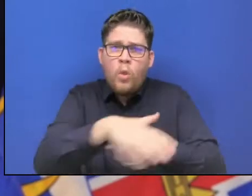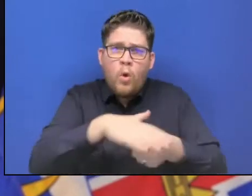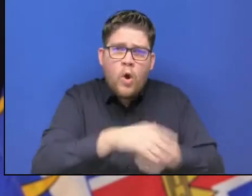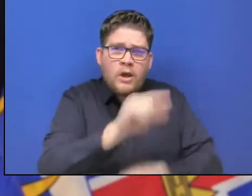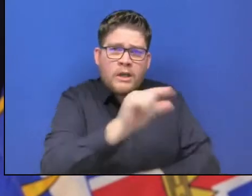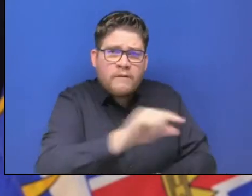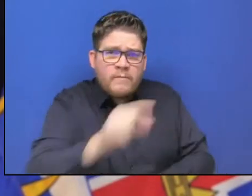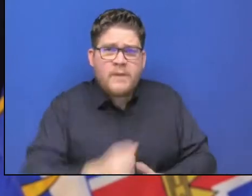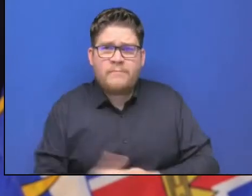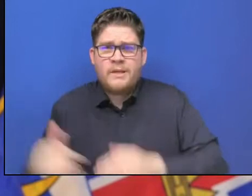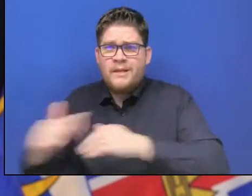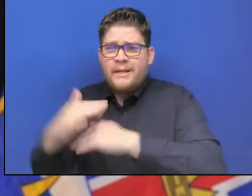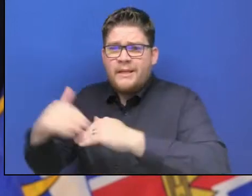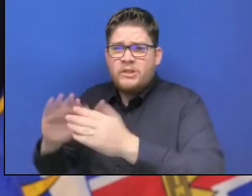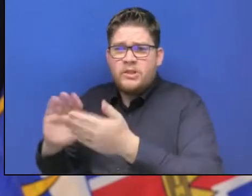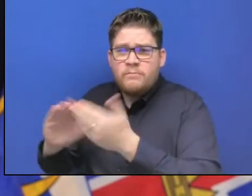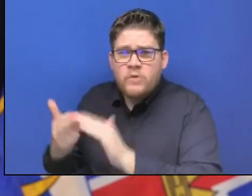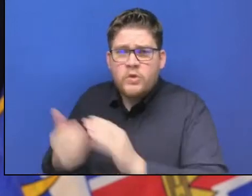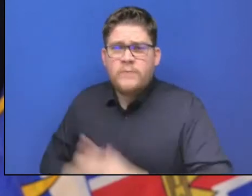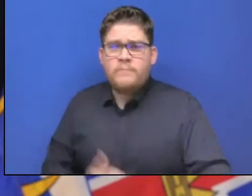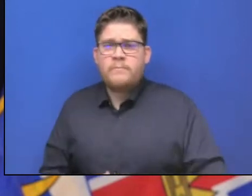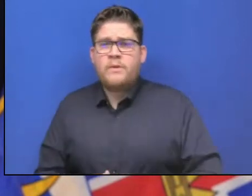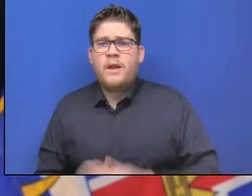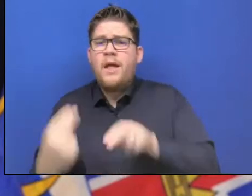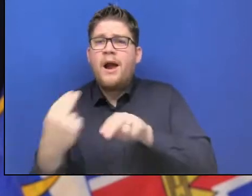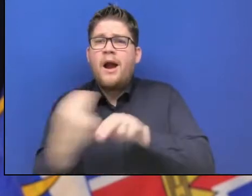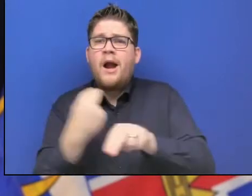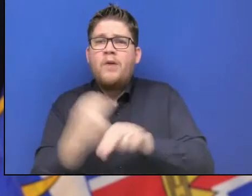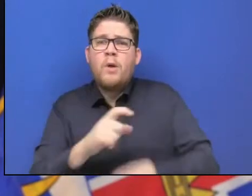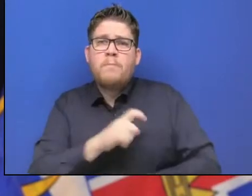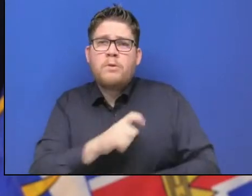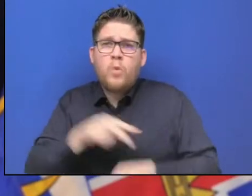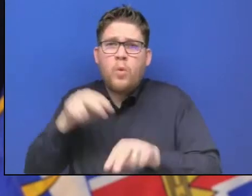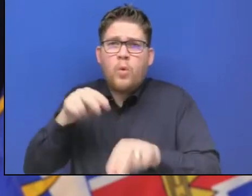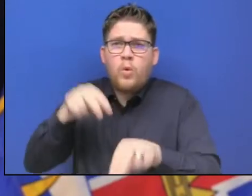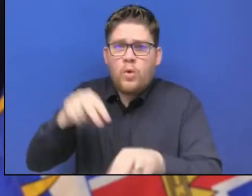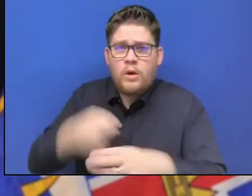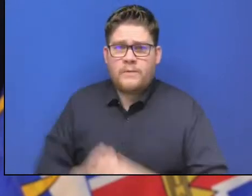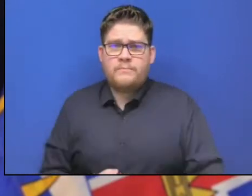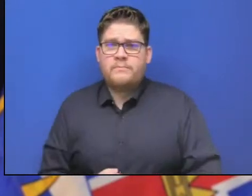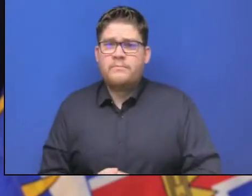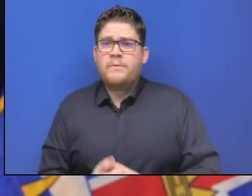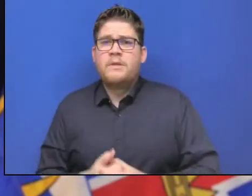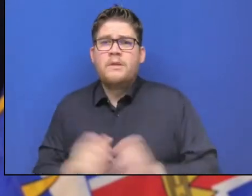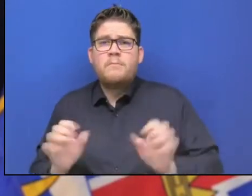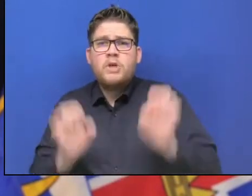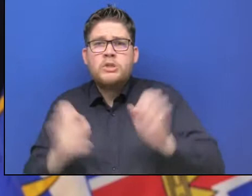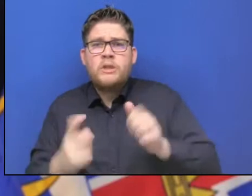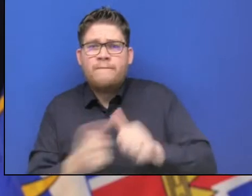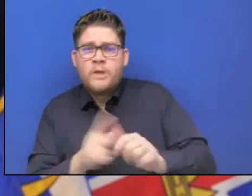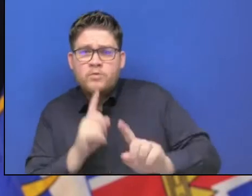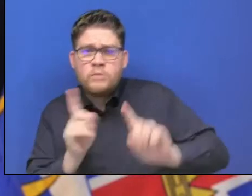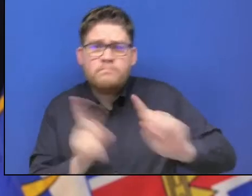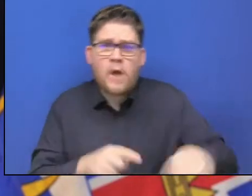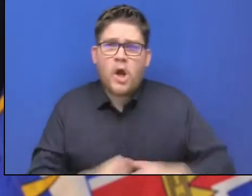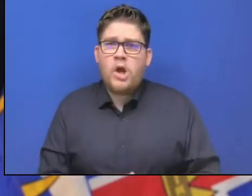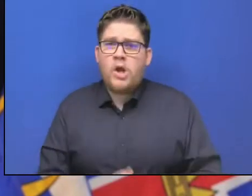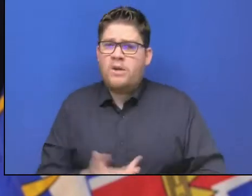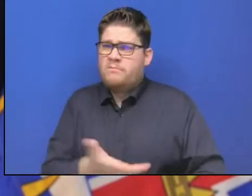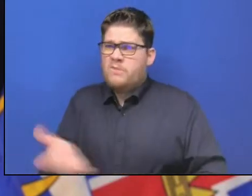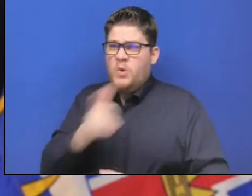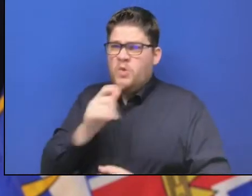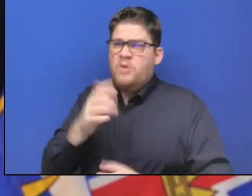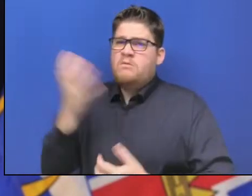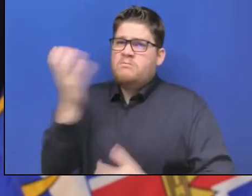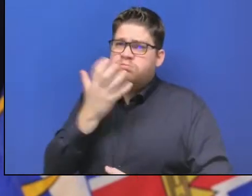highway patrols and the many, many volunteers who have been working around the clock to keep people safe and protected. As the